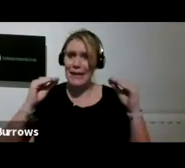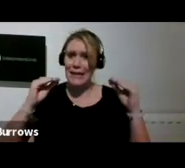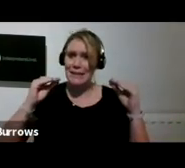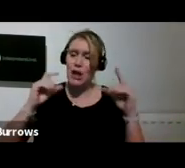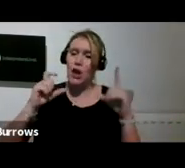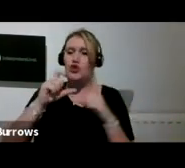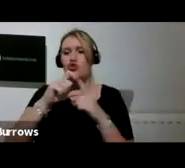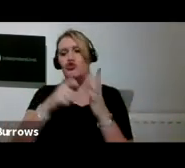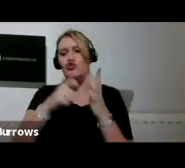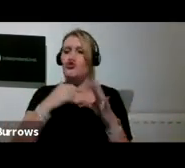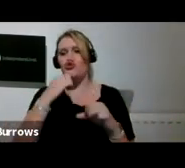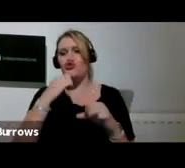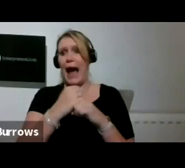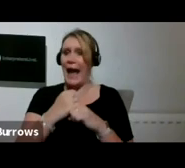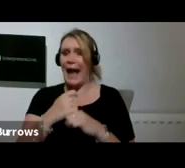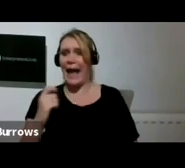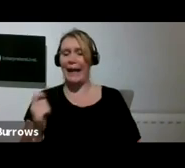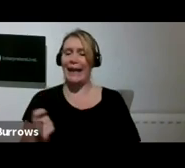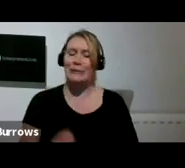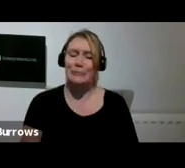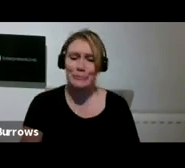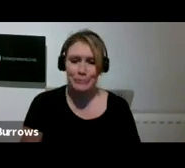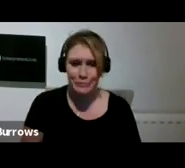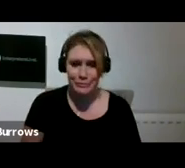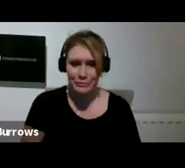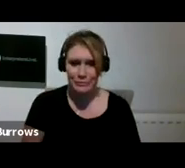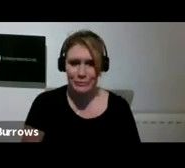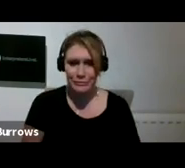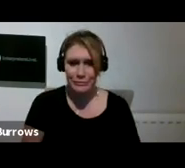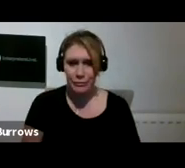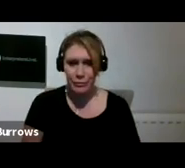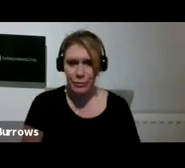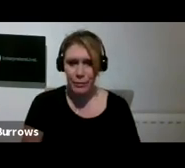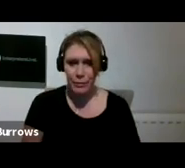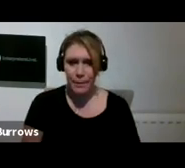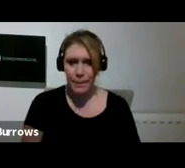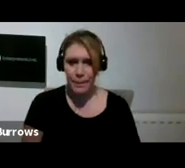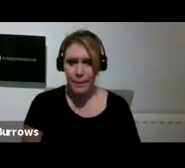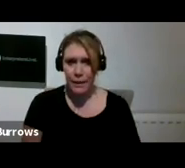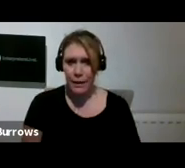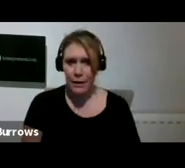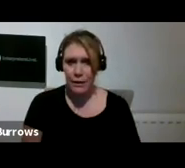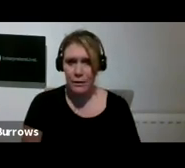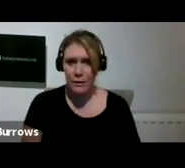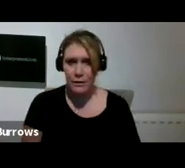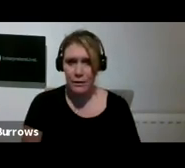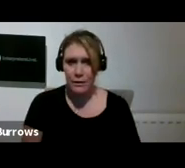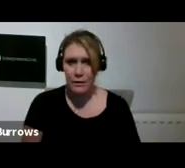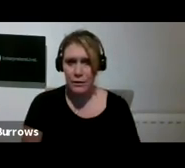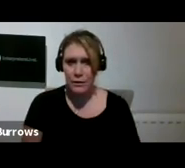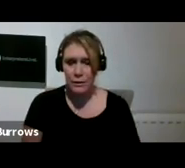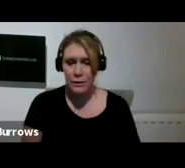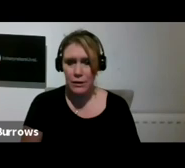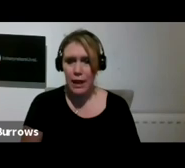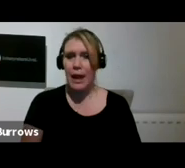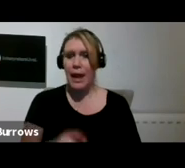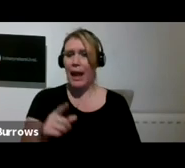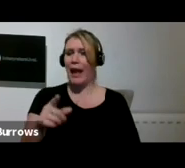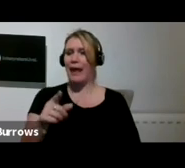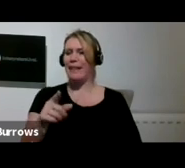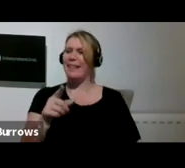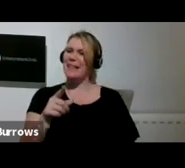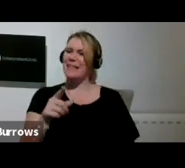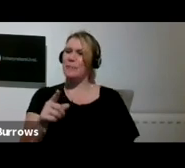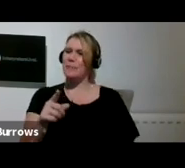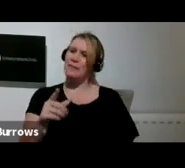a painting from about the 1700s where it was a male actor playing a female role. And this is what they wore. So